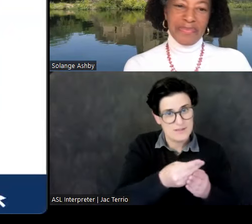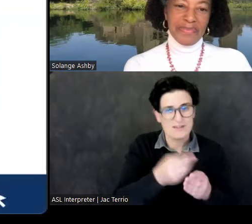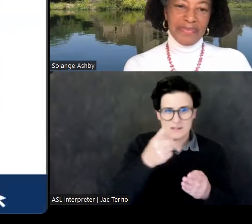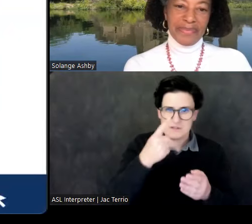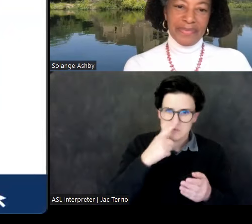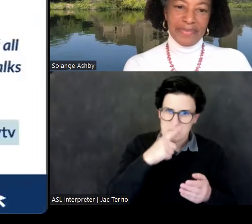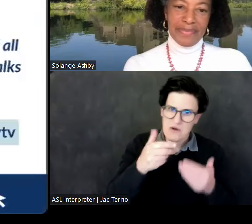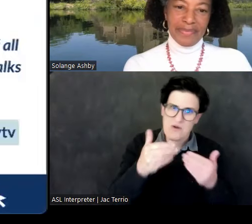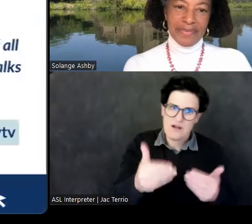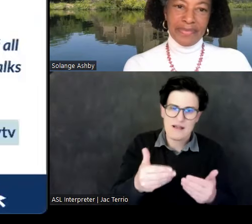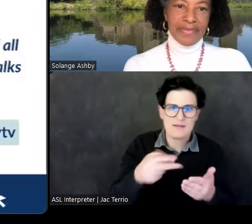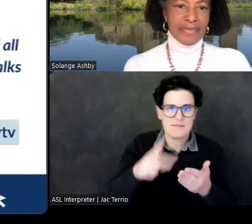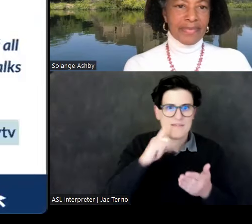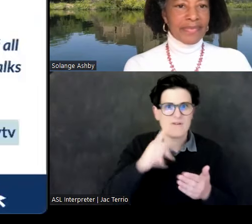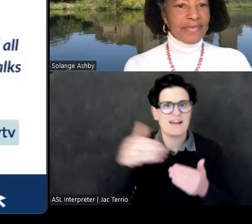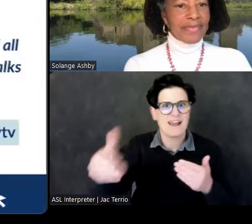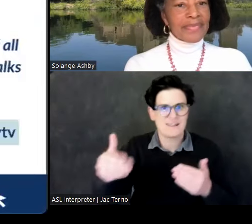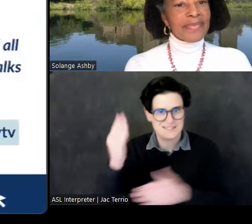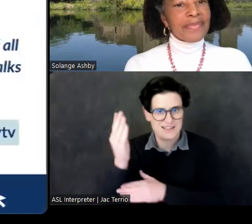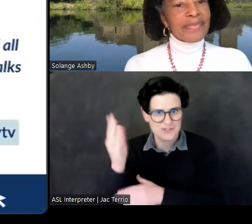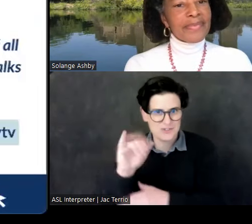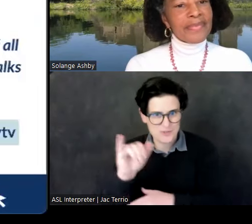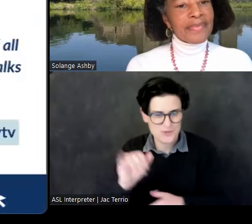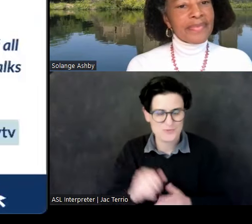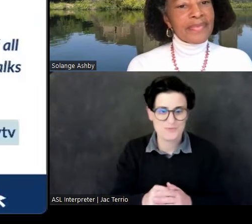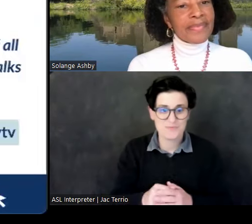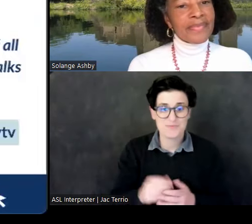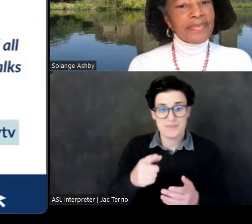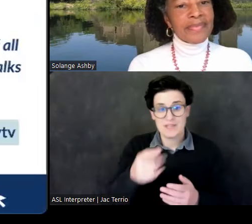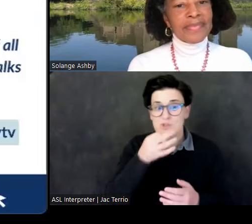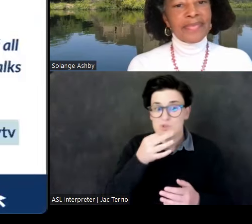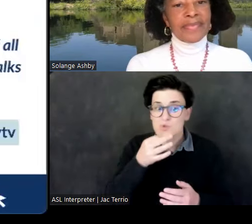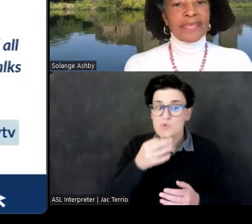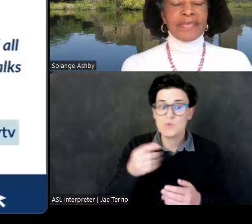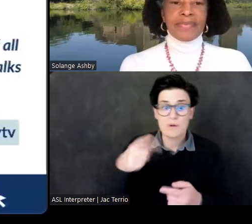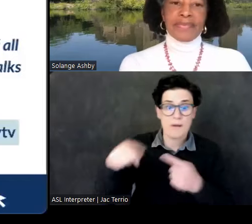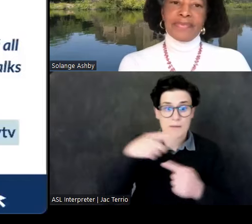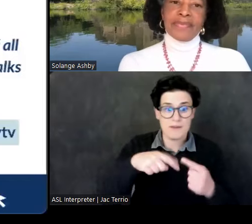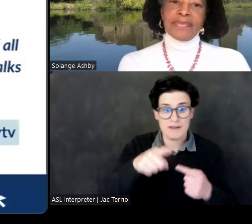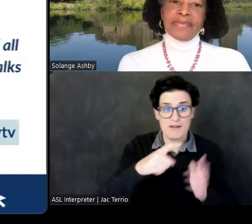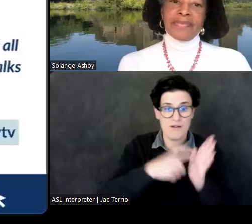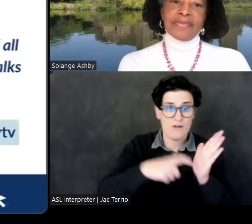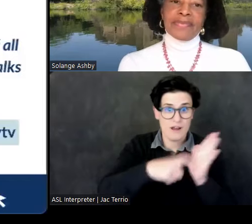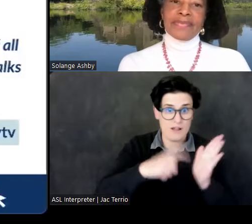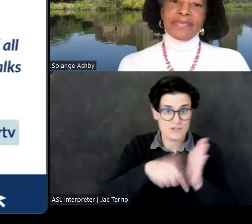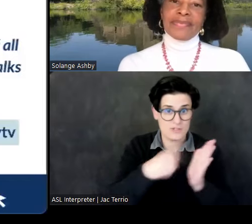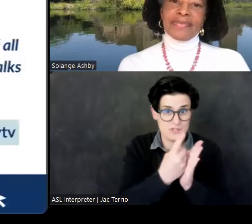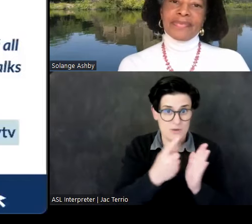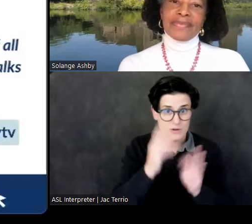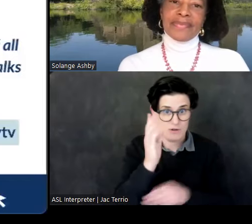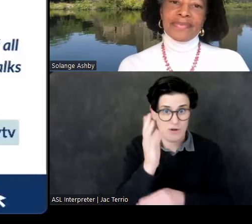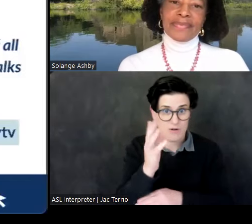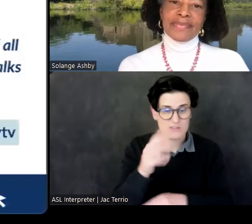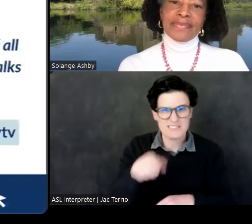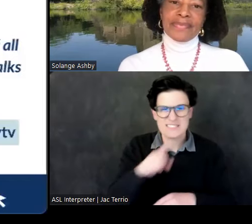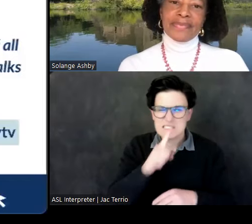Here's the lineup for upcoming Archaeology Hour talks. This is just a small segment of the programming